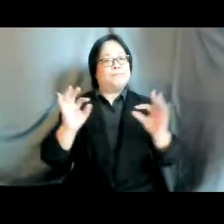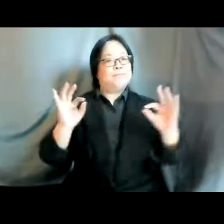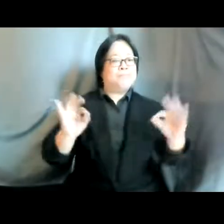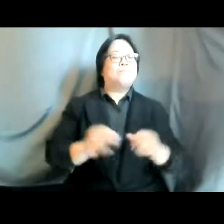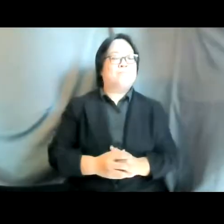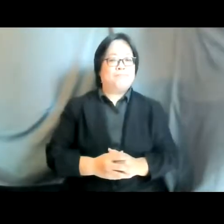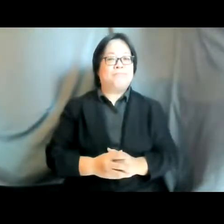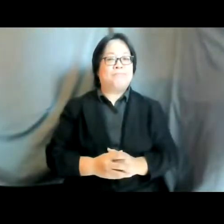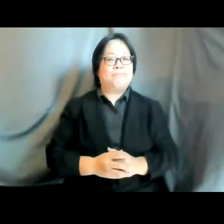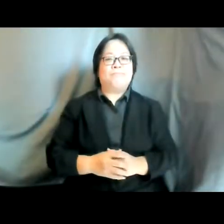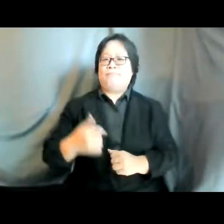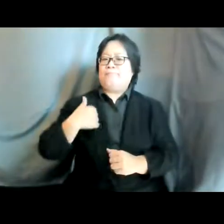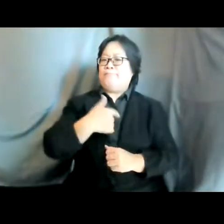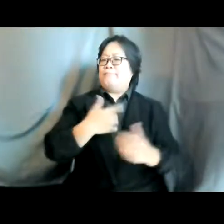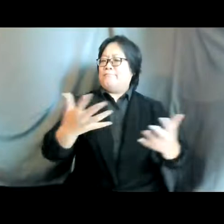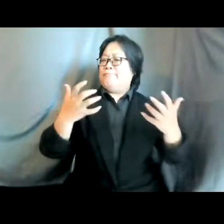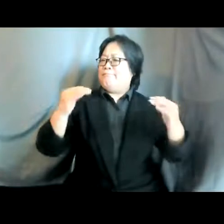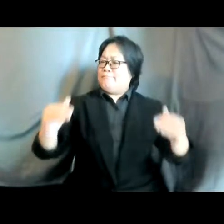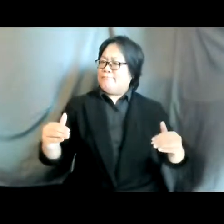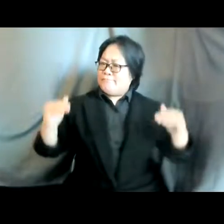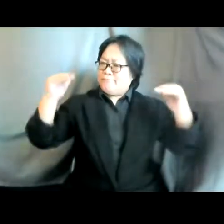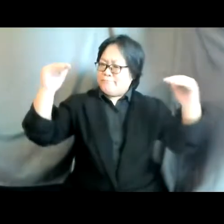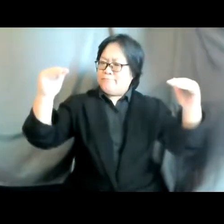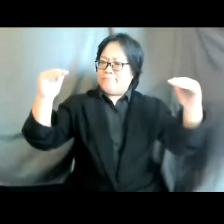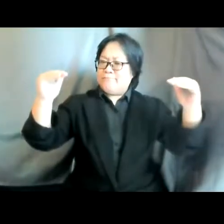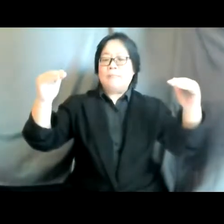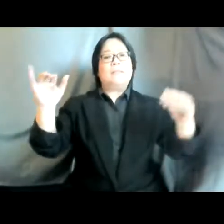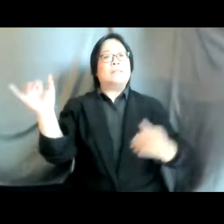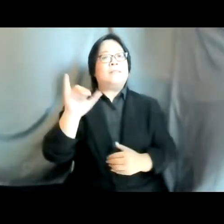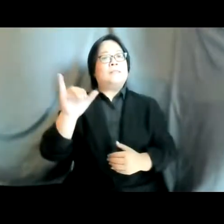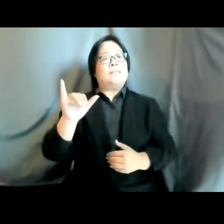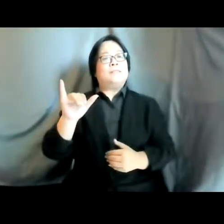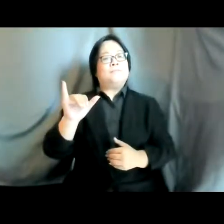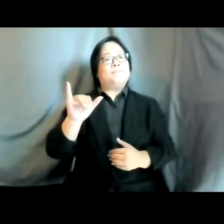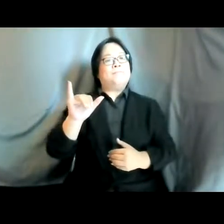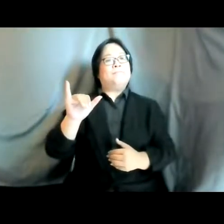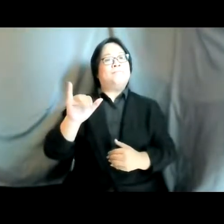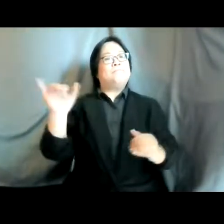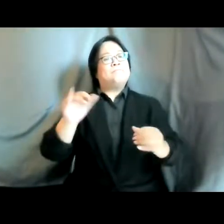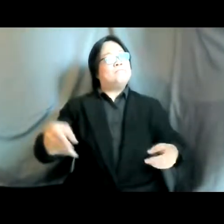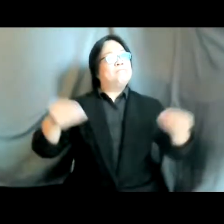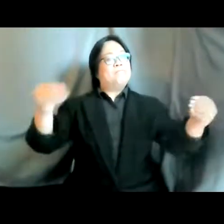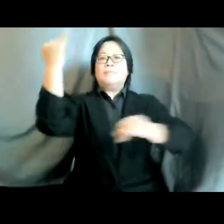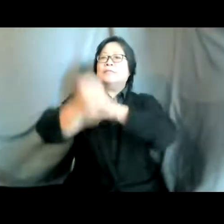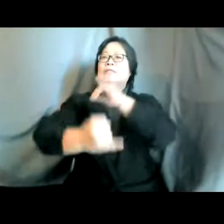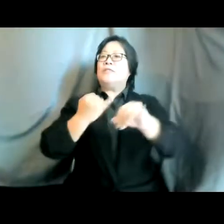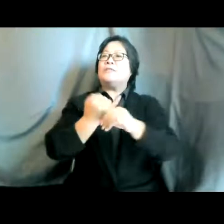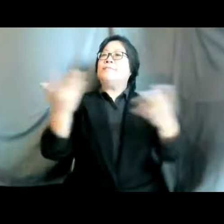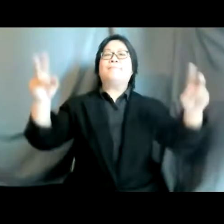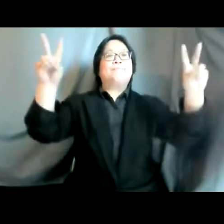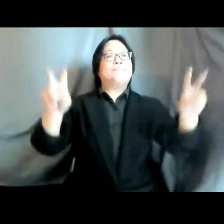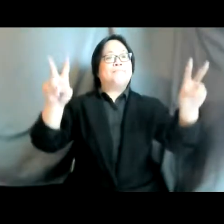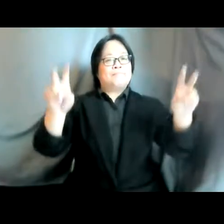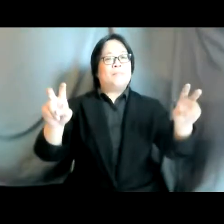while we are pushing this agenda at home we're also trying to push it internationally through what we call a